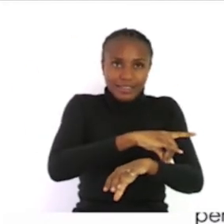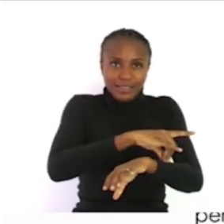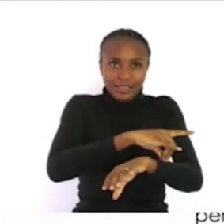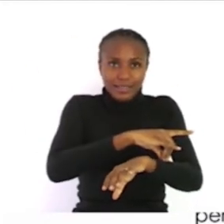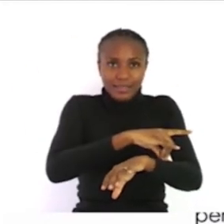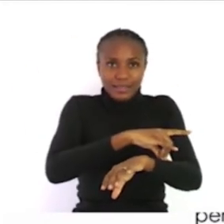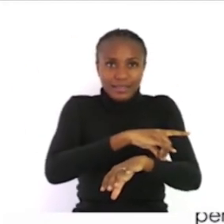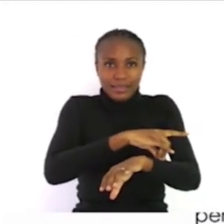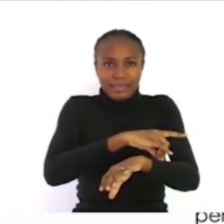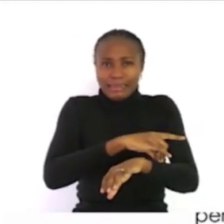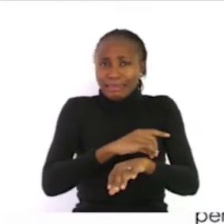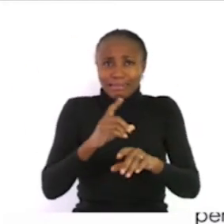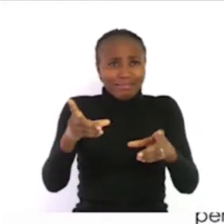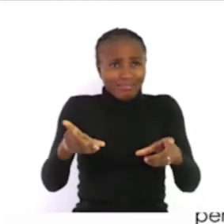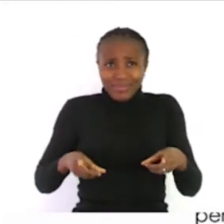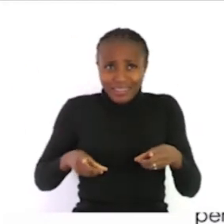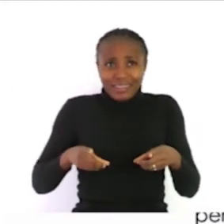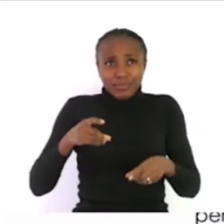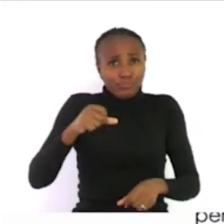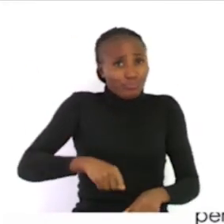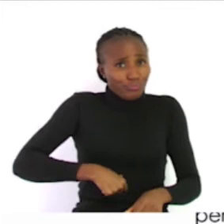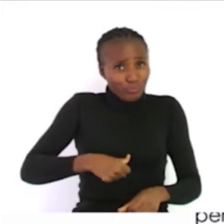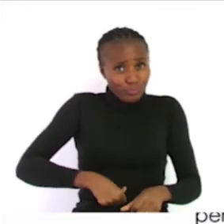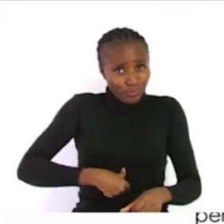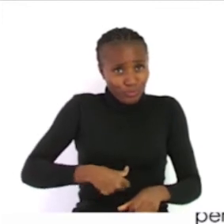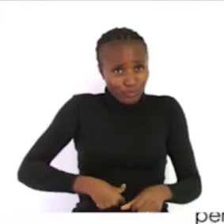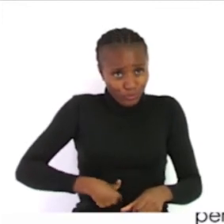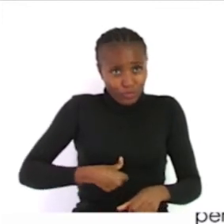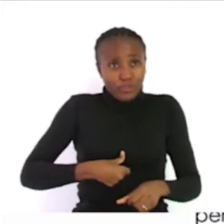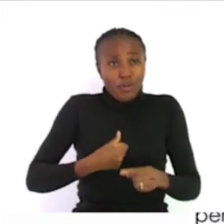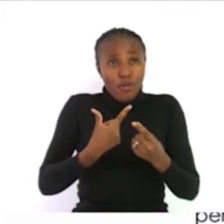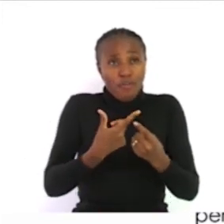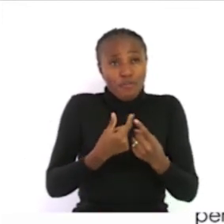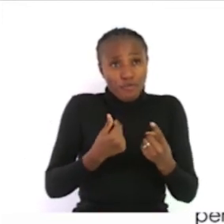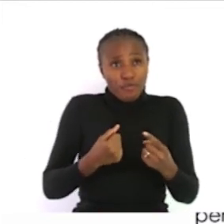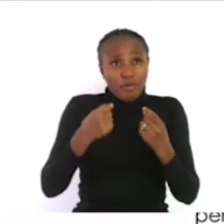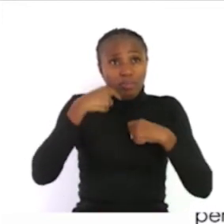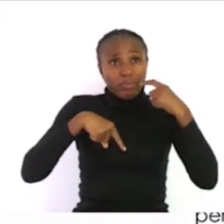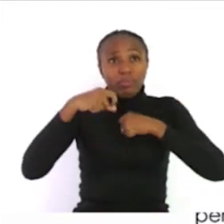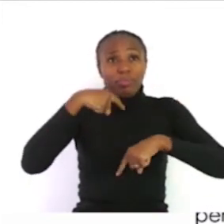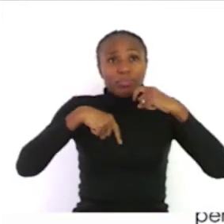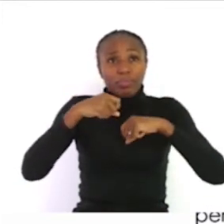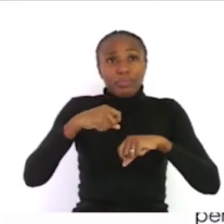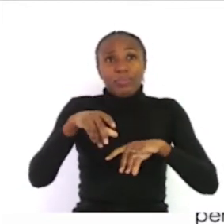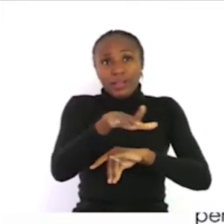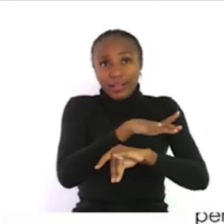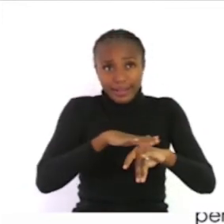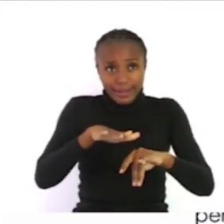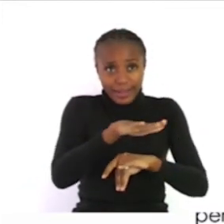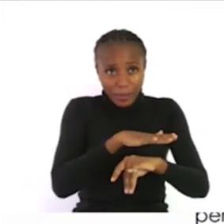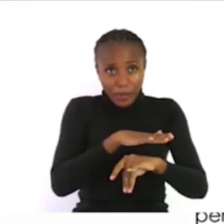is a deadly virus to people from the saliva of infected animals and